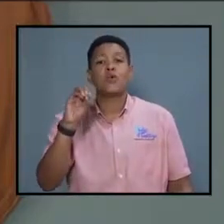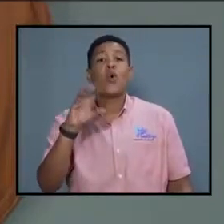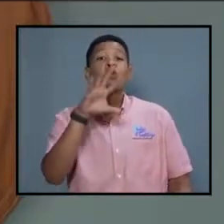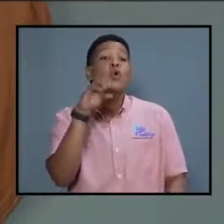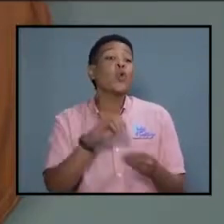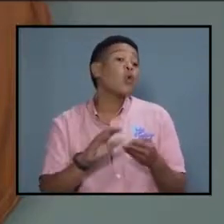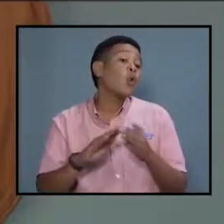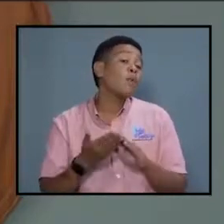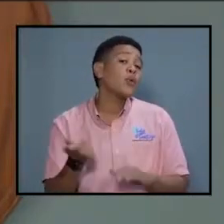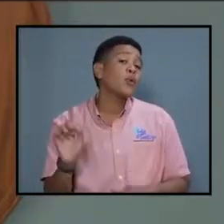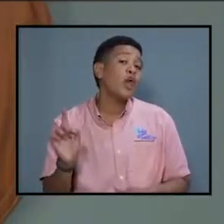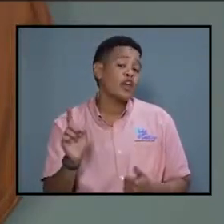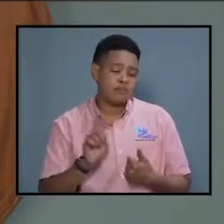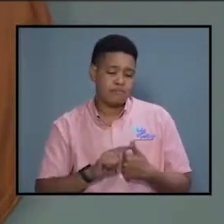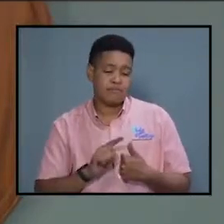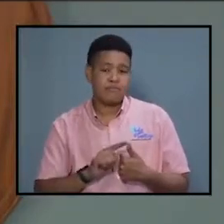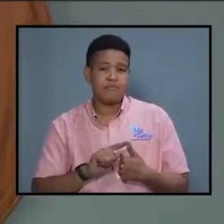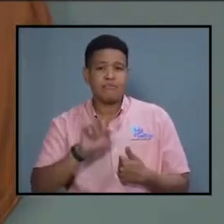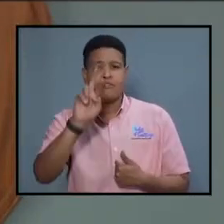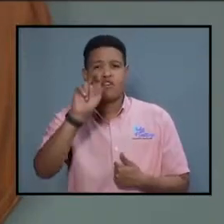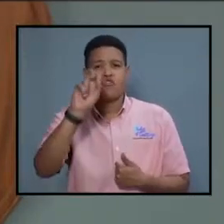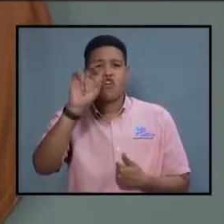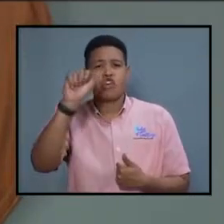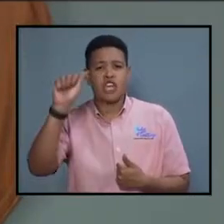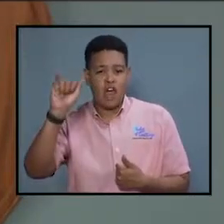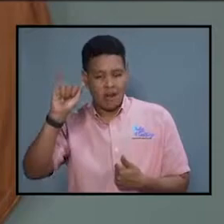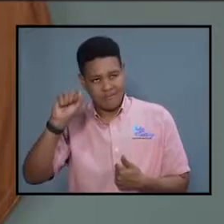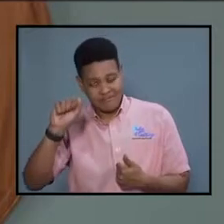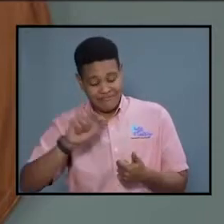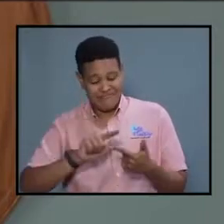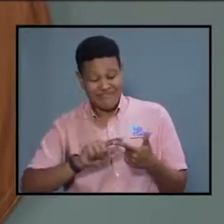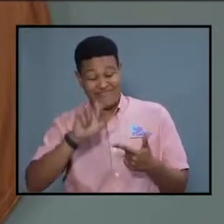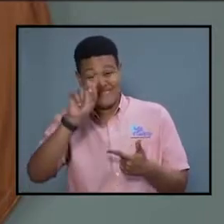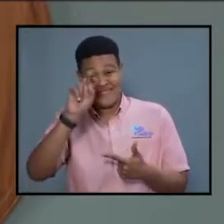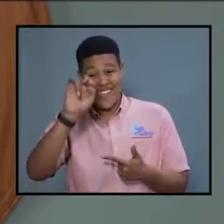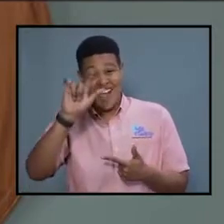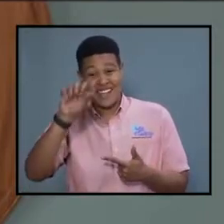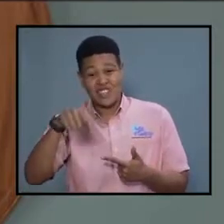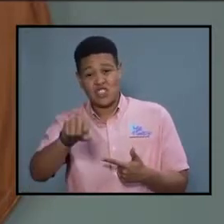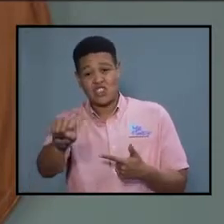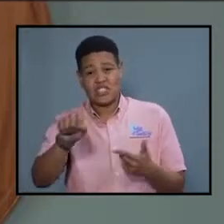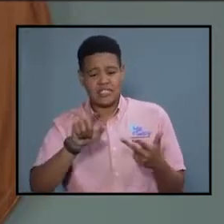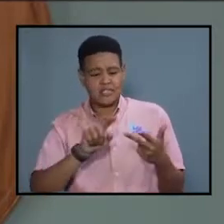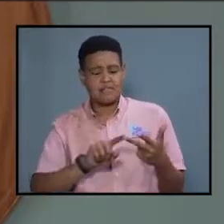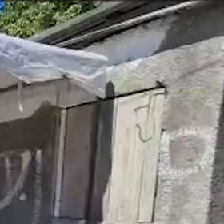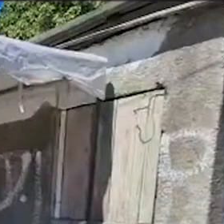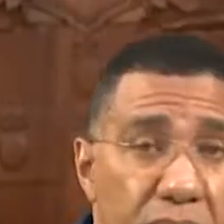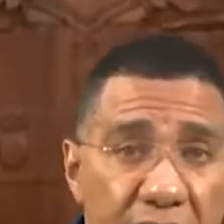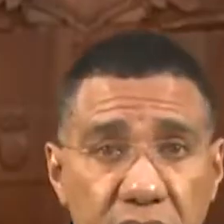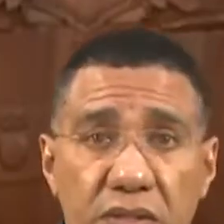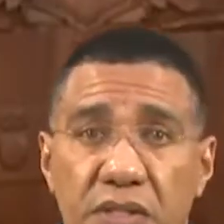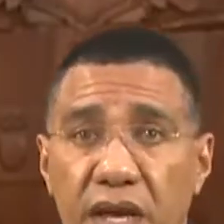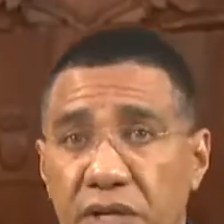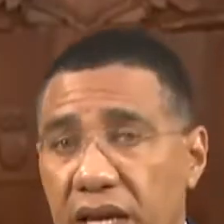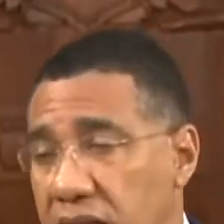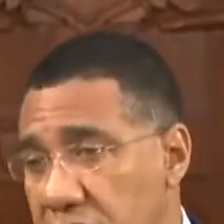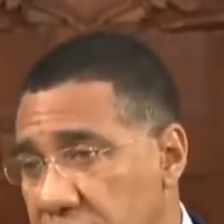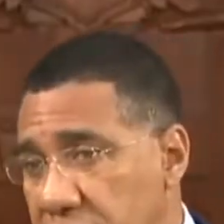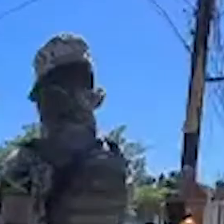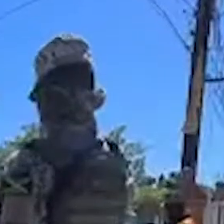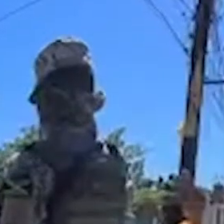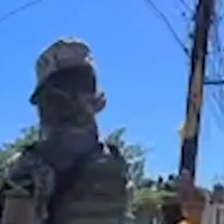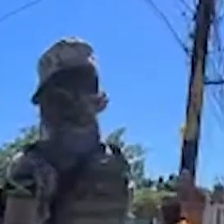tonight, Prime Minister Andrew Holness yesterday moved to end the bloodletting in Westmoreland, where several